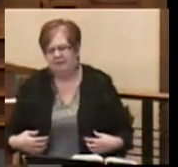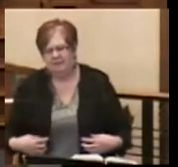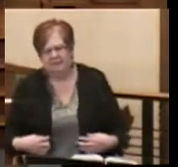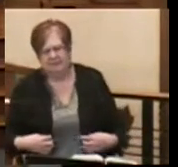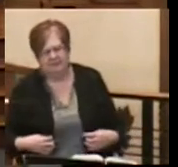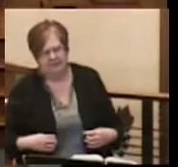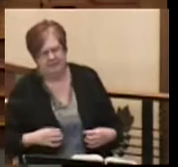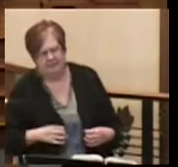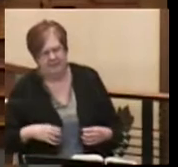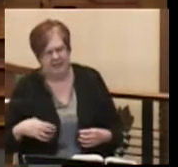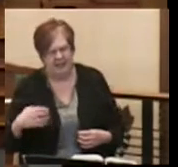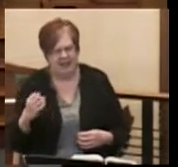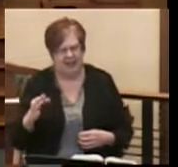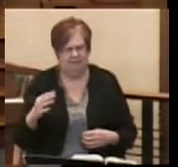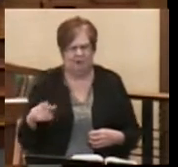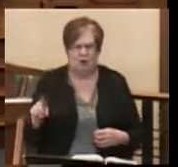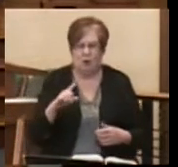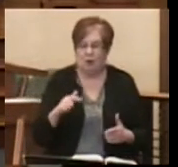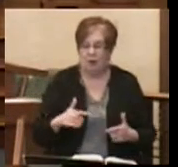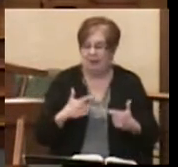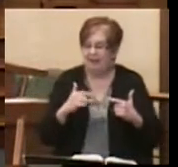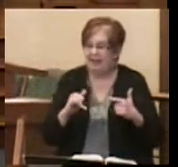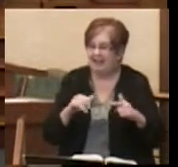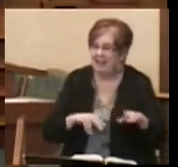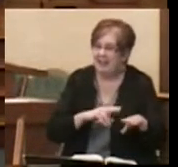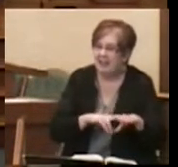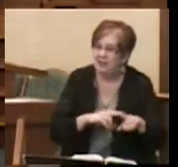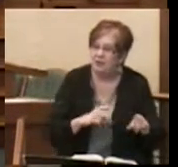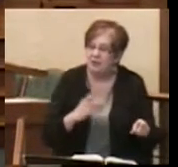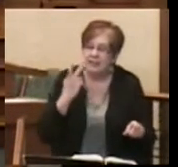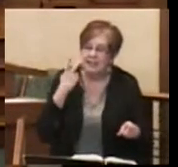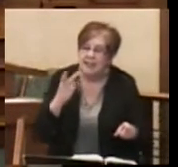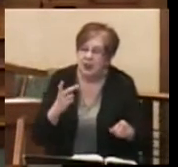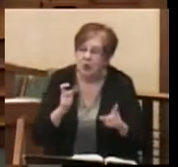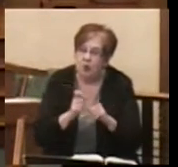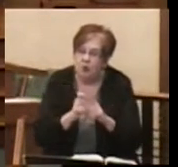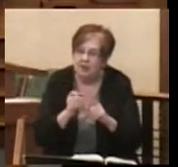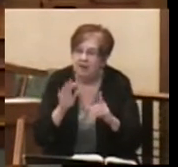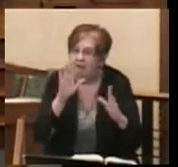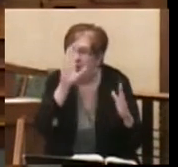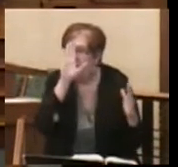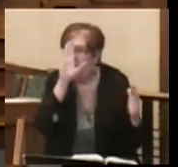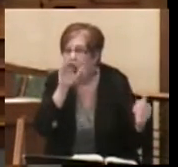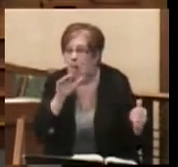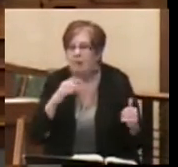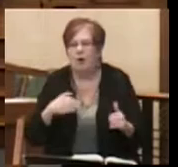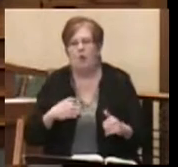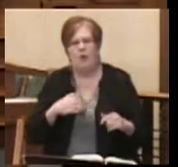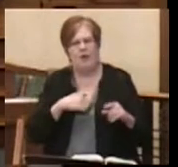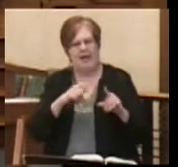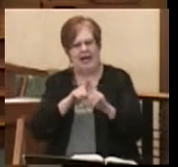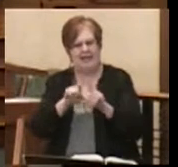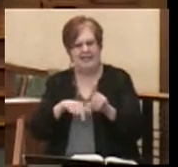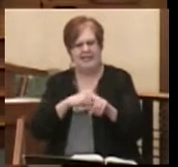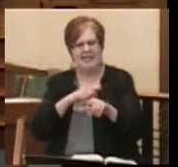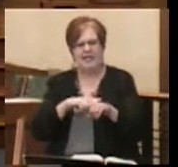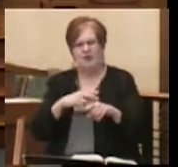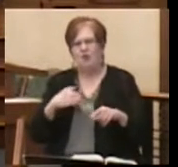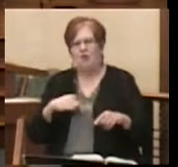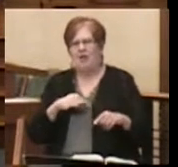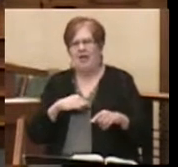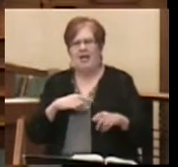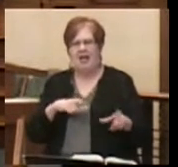If you were living in that nation, you might see words of hope in this. We, as a nation, stricken,